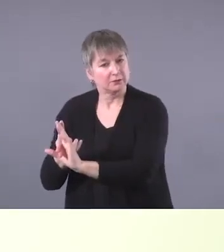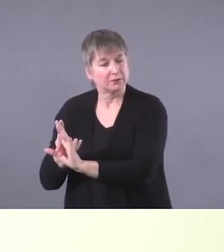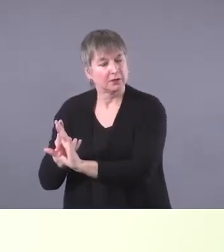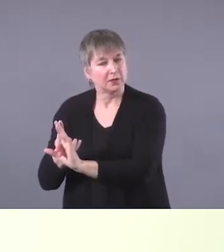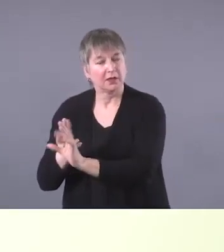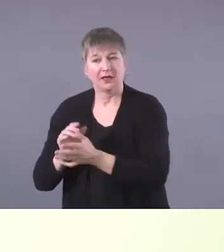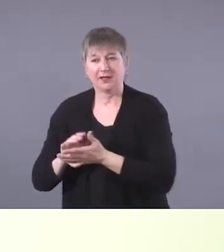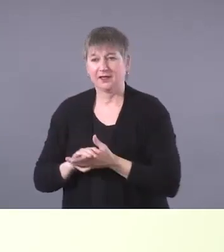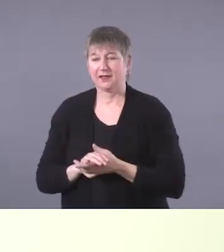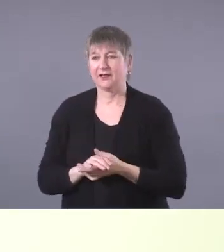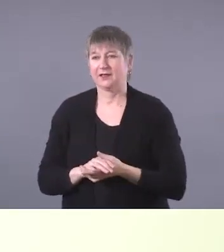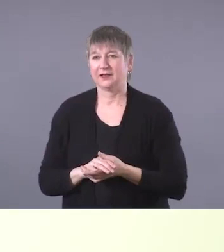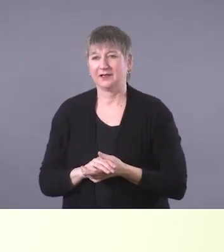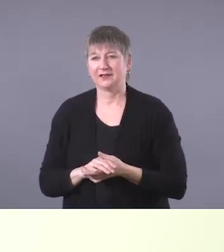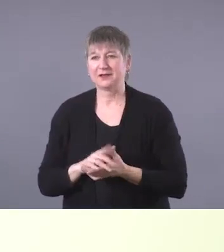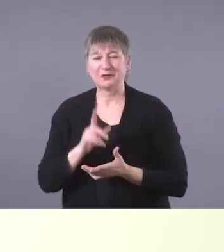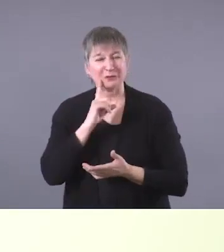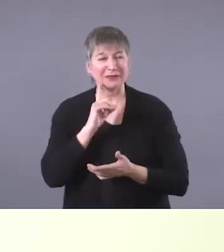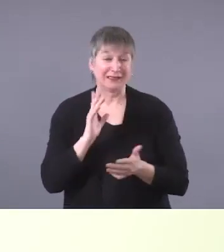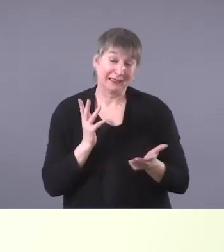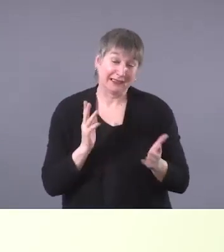uh, it can be a beautiful experience.